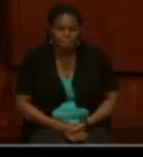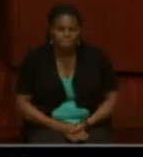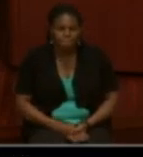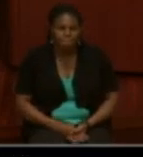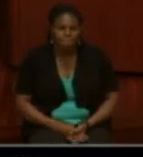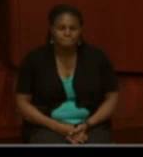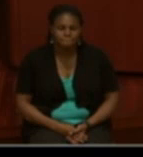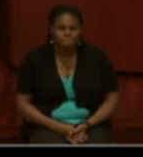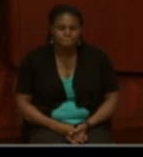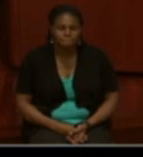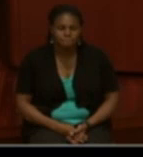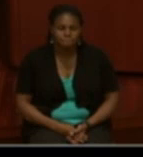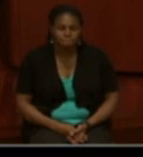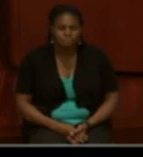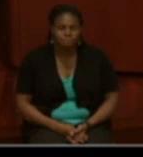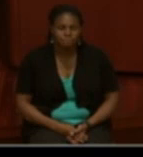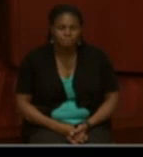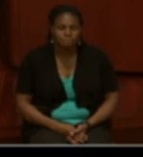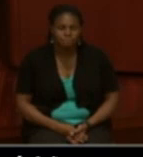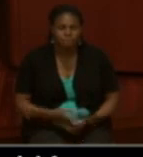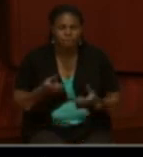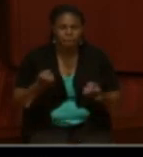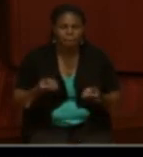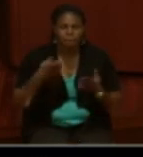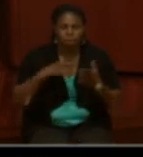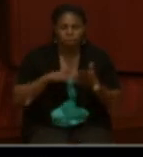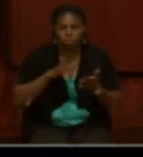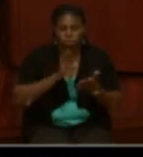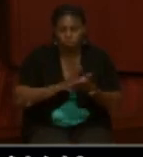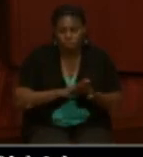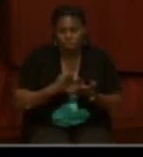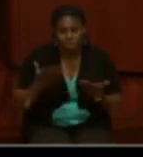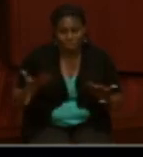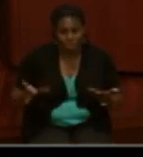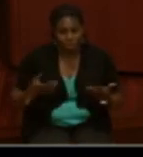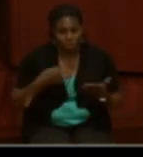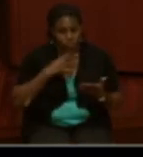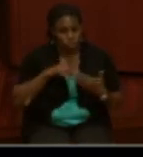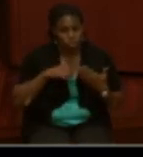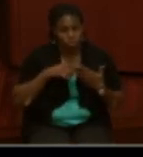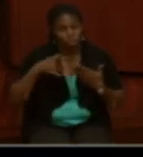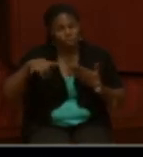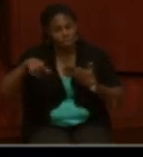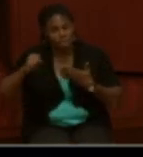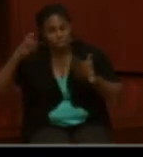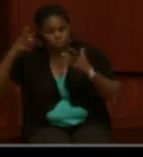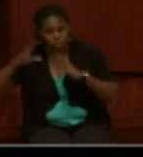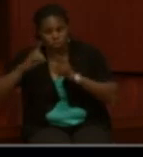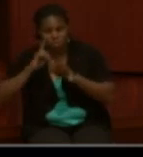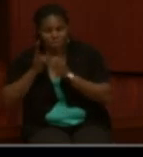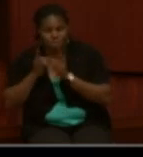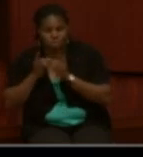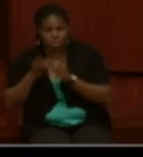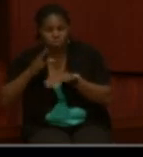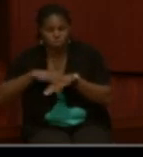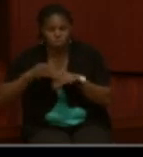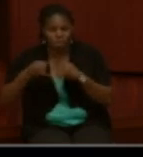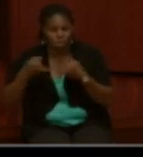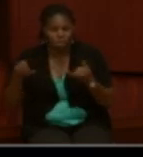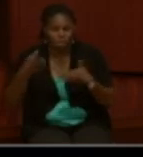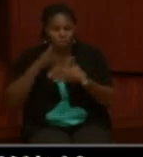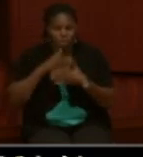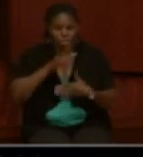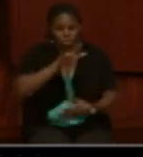So many of the records I went over today have been digitized and are available online on two of our partner sites,